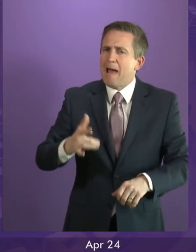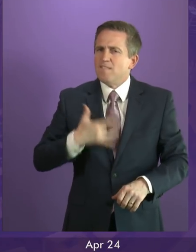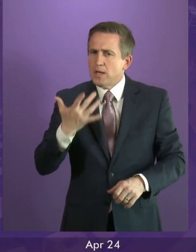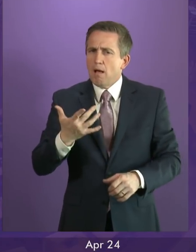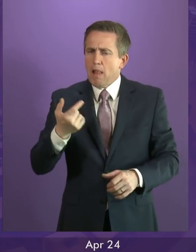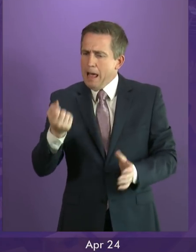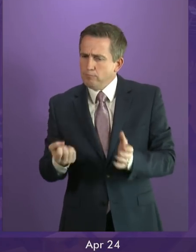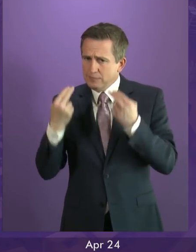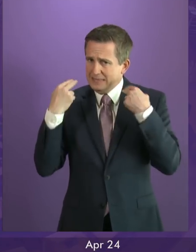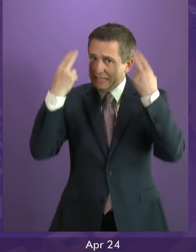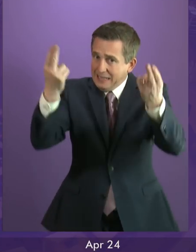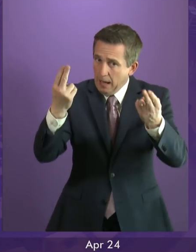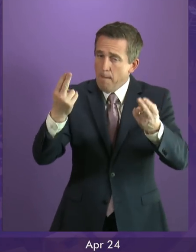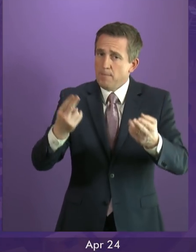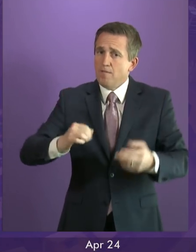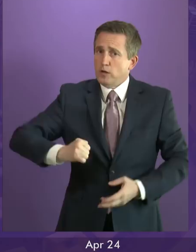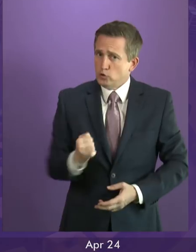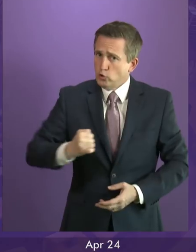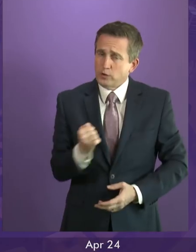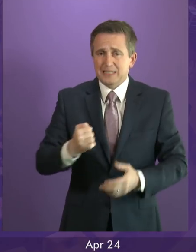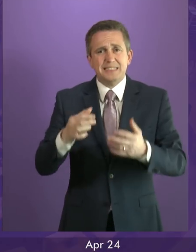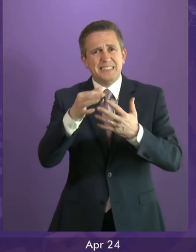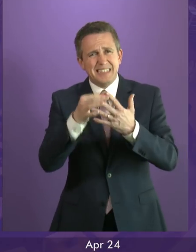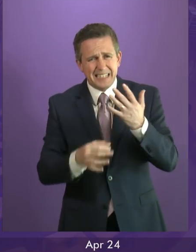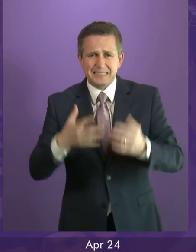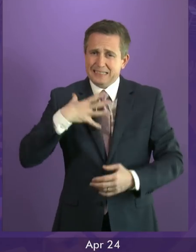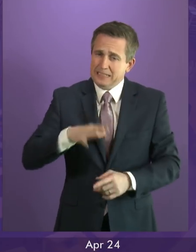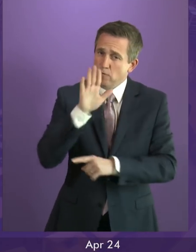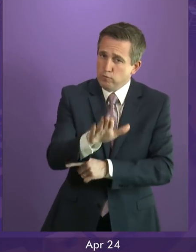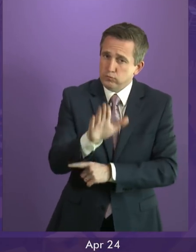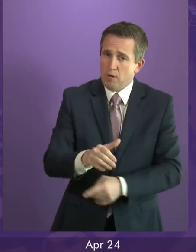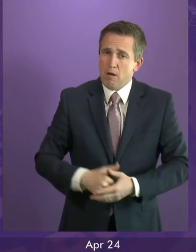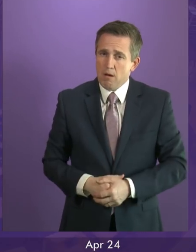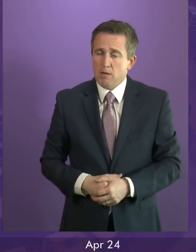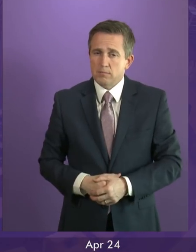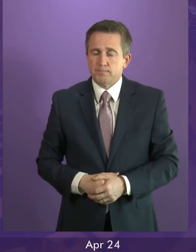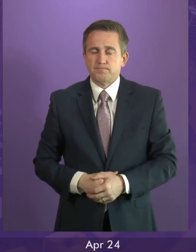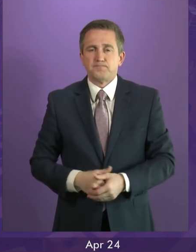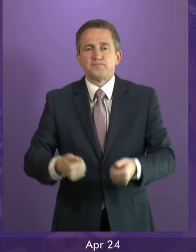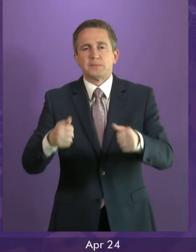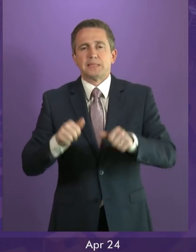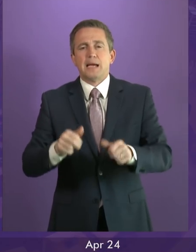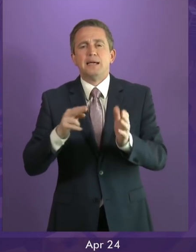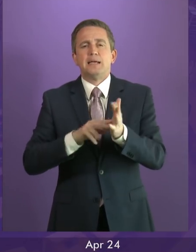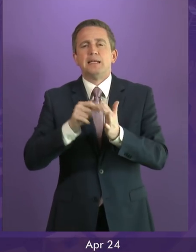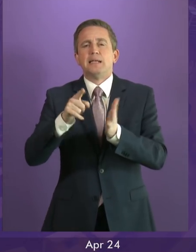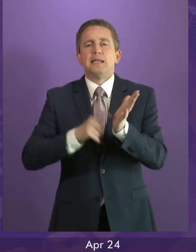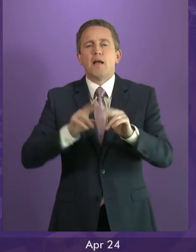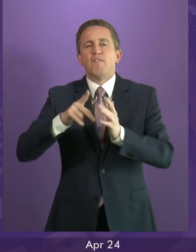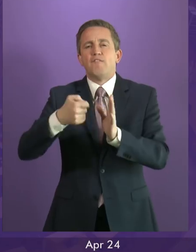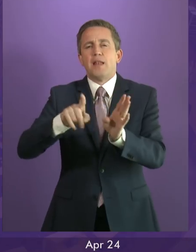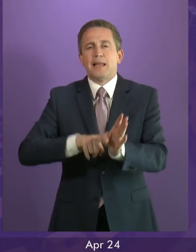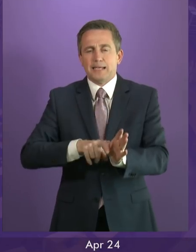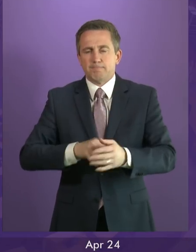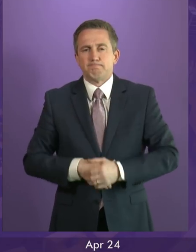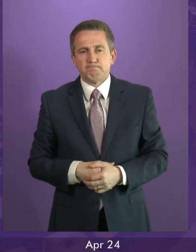standing up for vital Scottish interests. Neil Findlay, followed by Jenny Gilruth. Neil Findlay. Designed Officer,